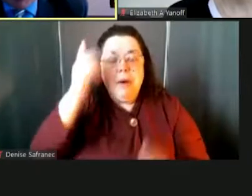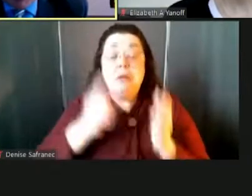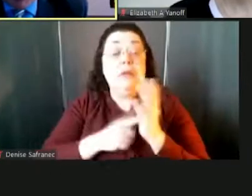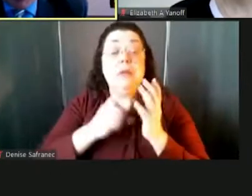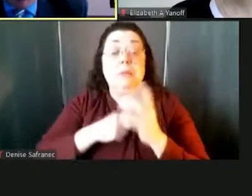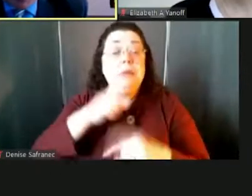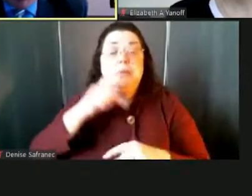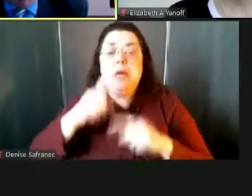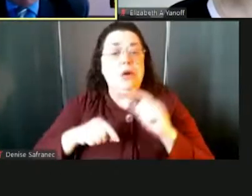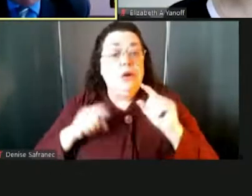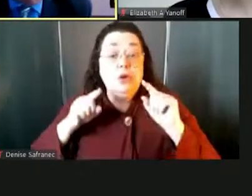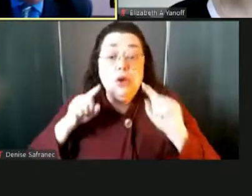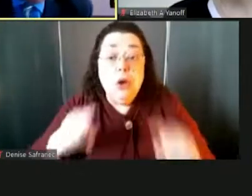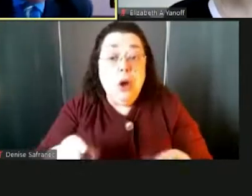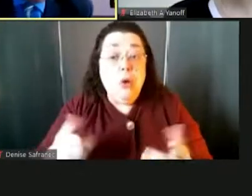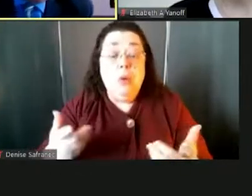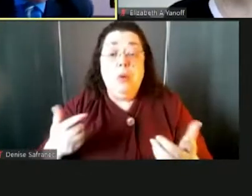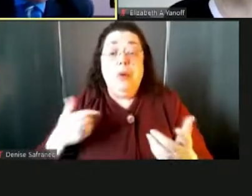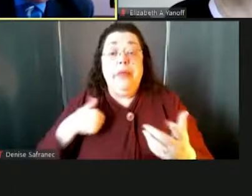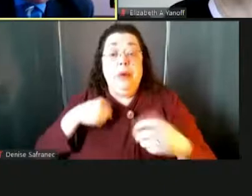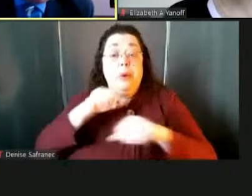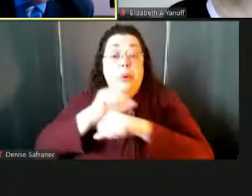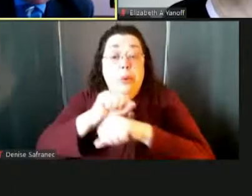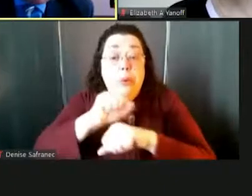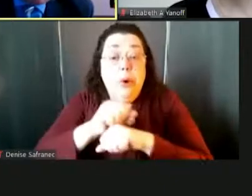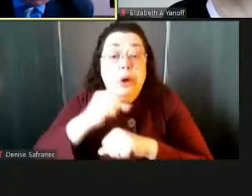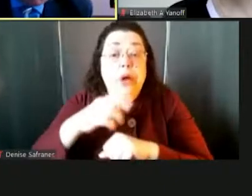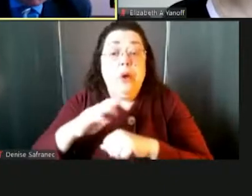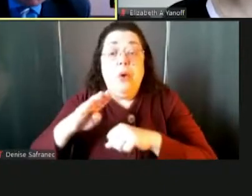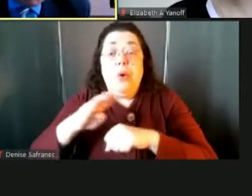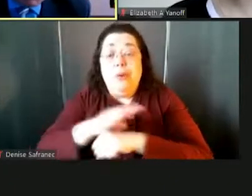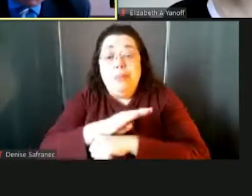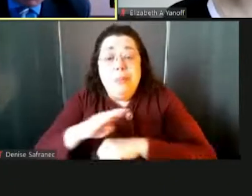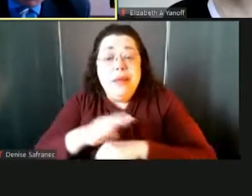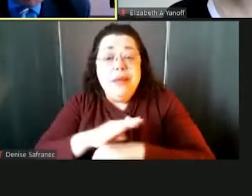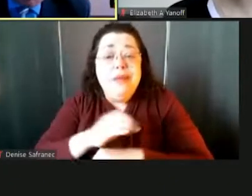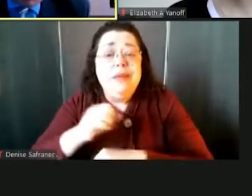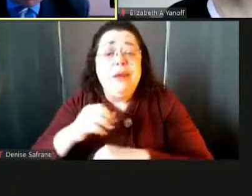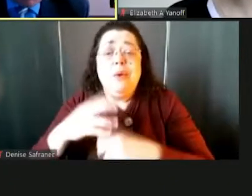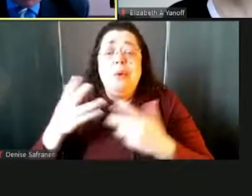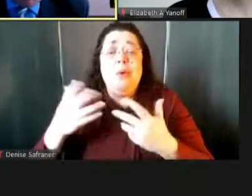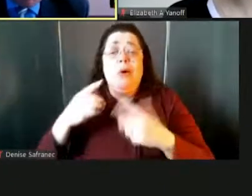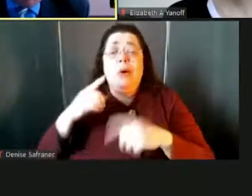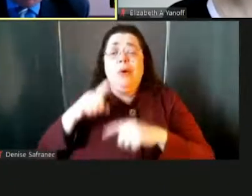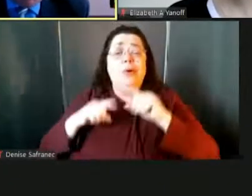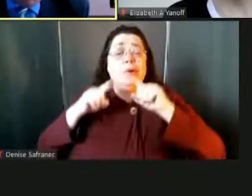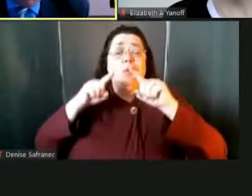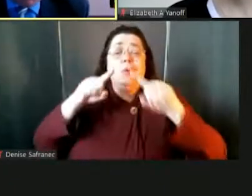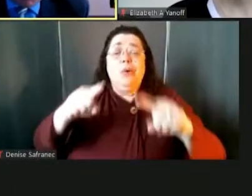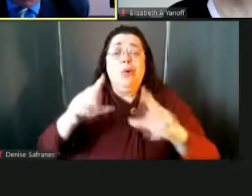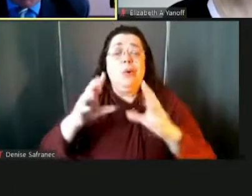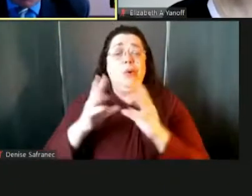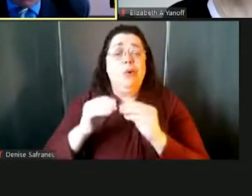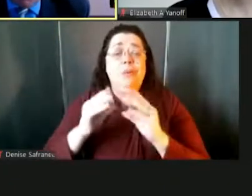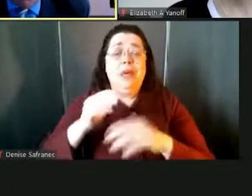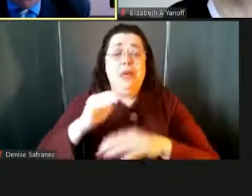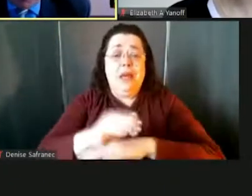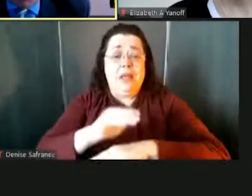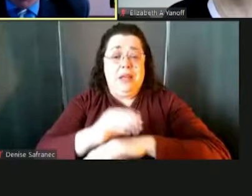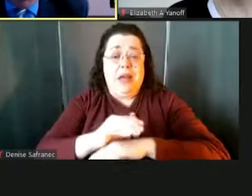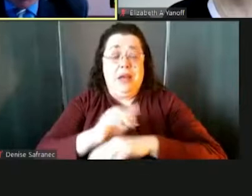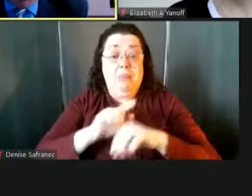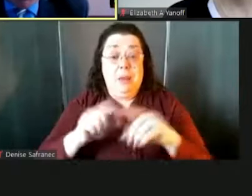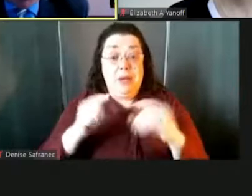you know, get out from either a family responsibility or attend a meeting at night to, to jump on a meeting